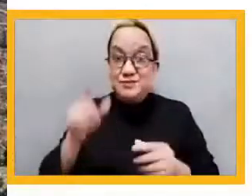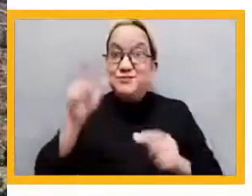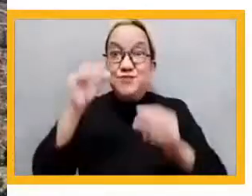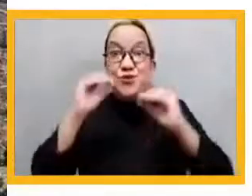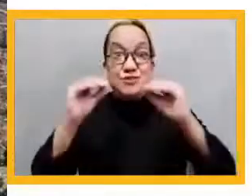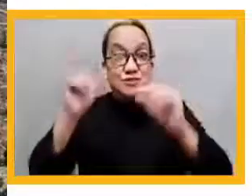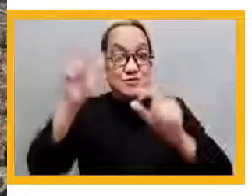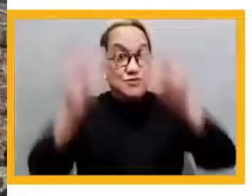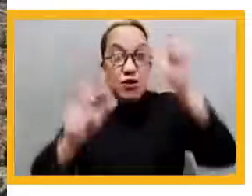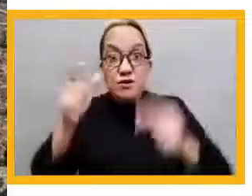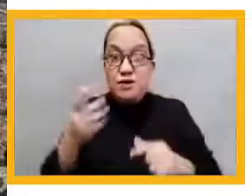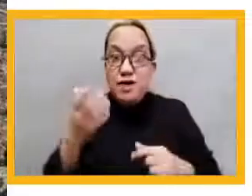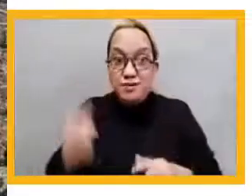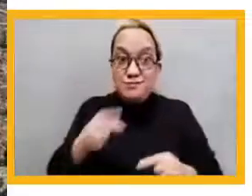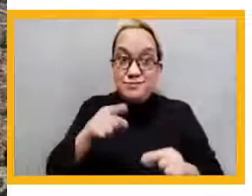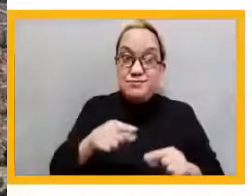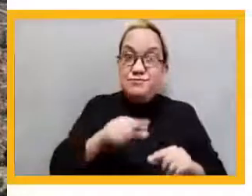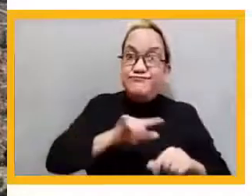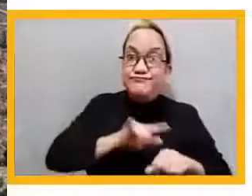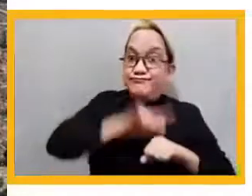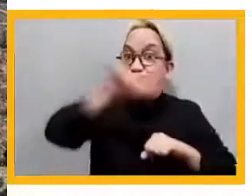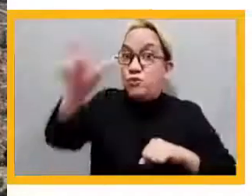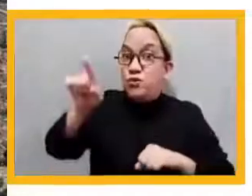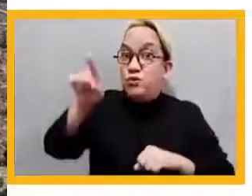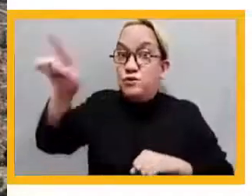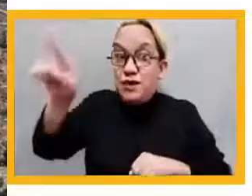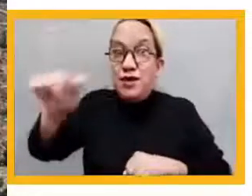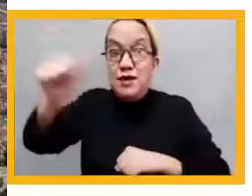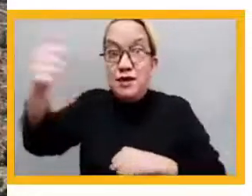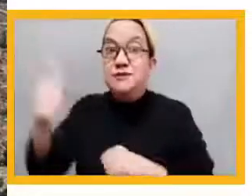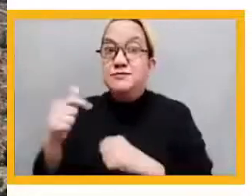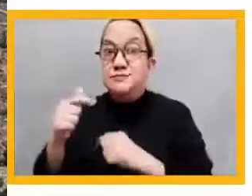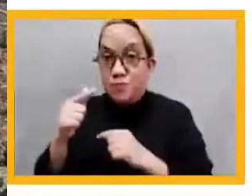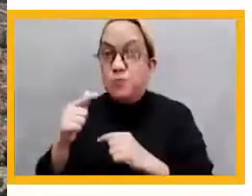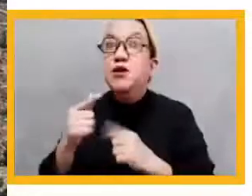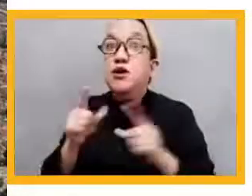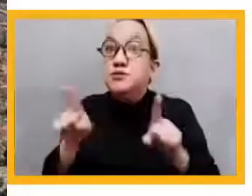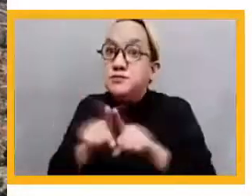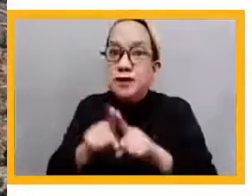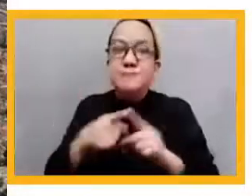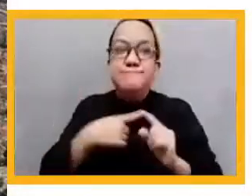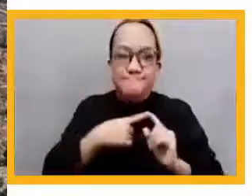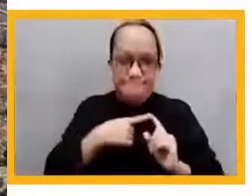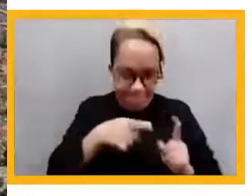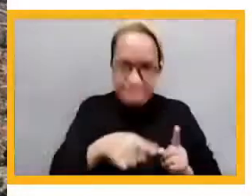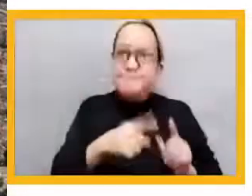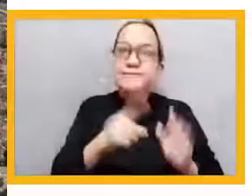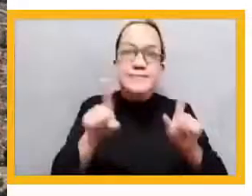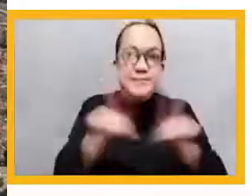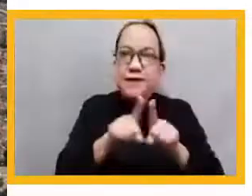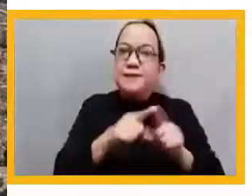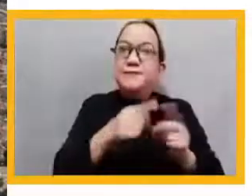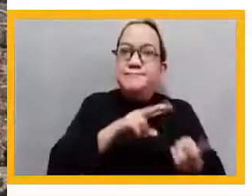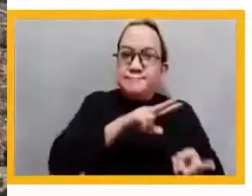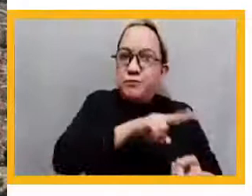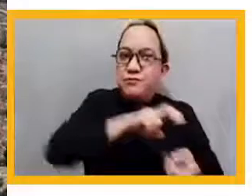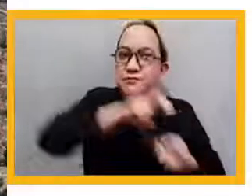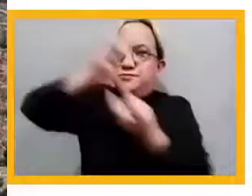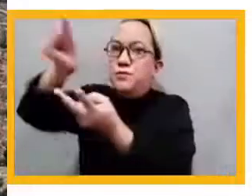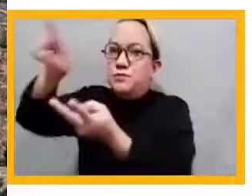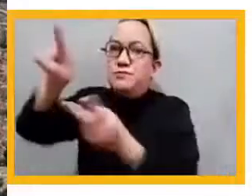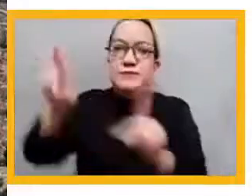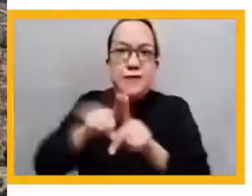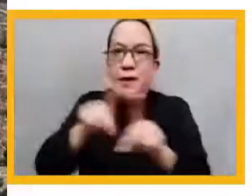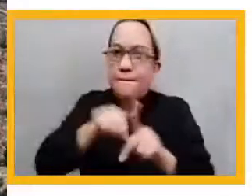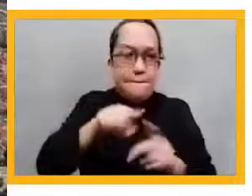schools, and a very important impact study came out of the World Bank. So I think it's important to demonstrate